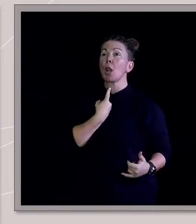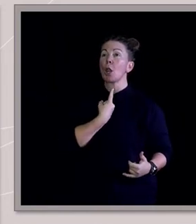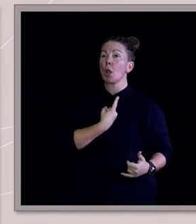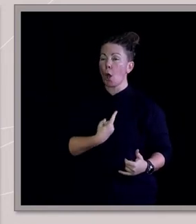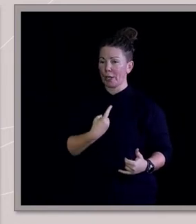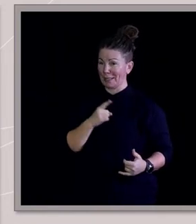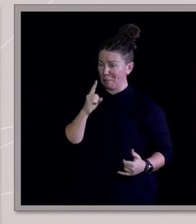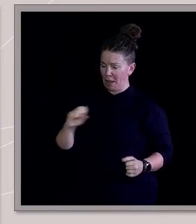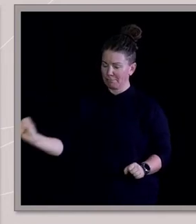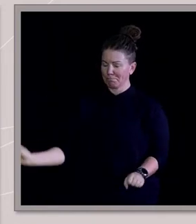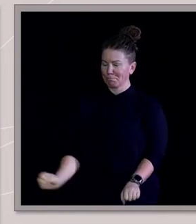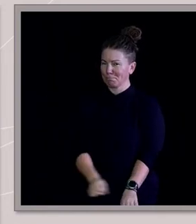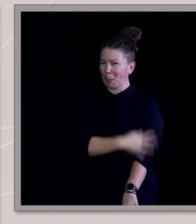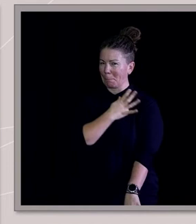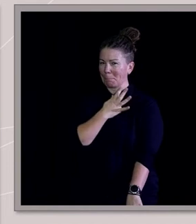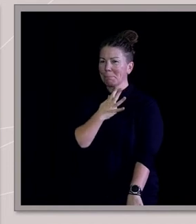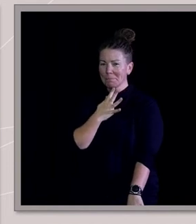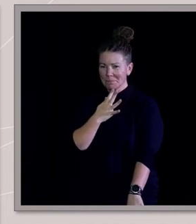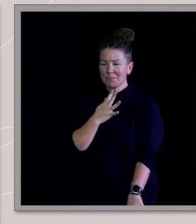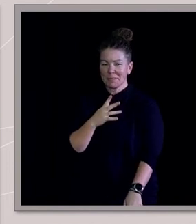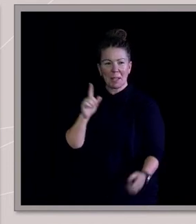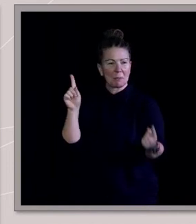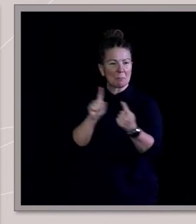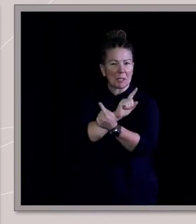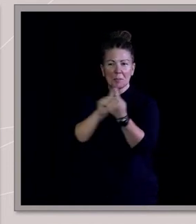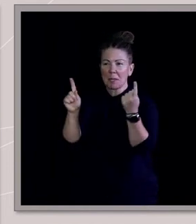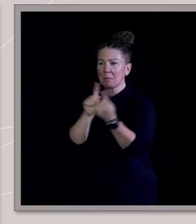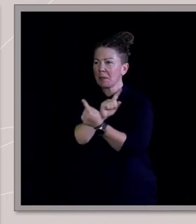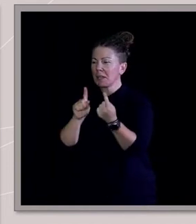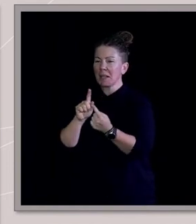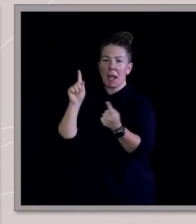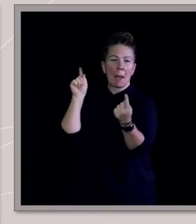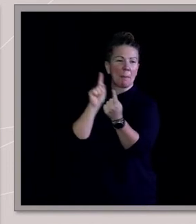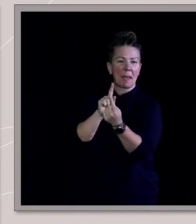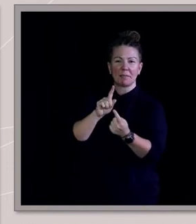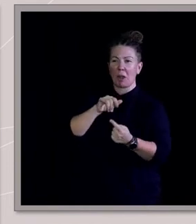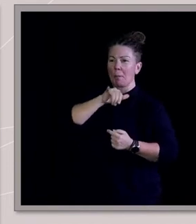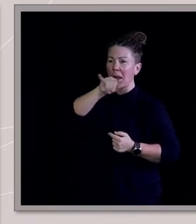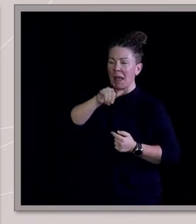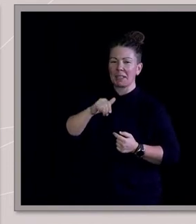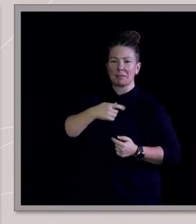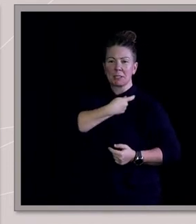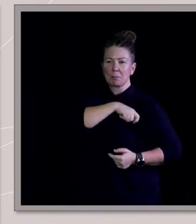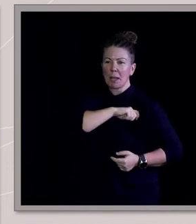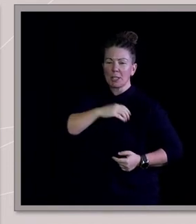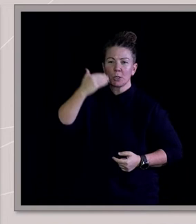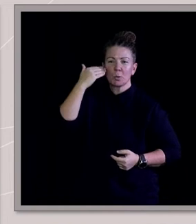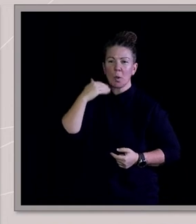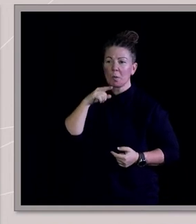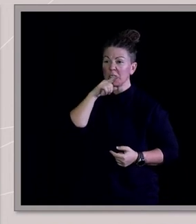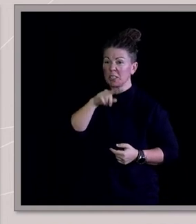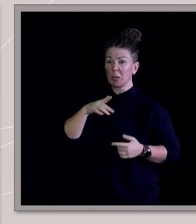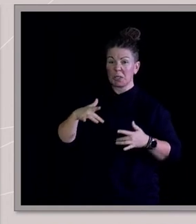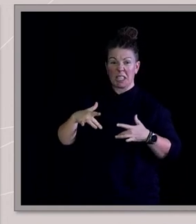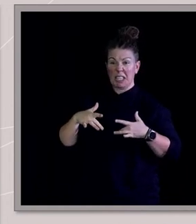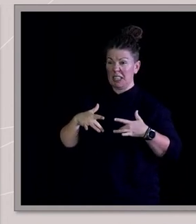Just started meeting people. Met on a plane, this Spanish woman who was a squatter living in